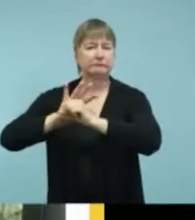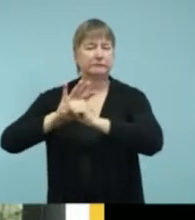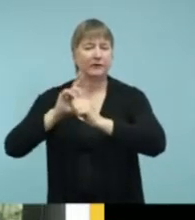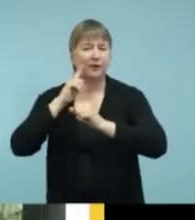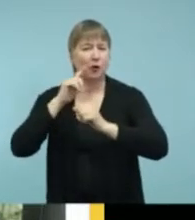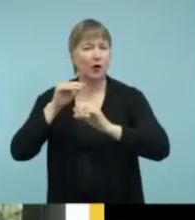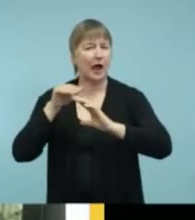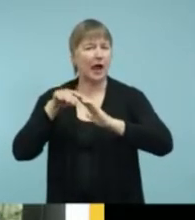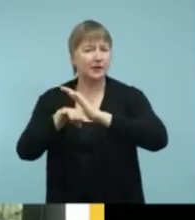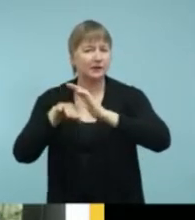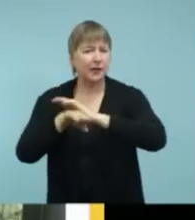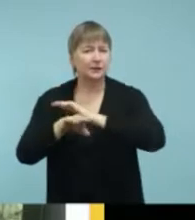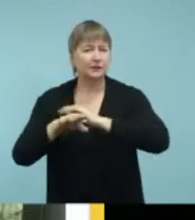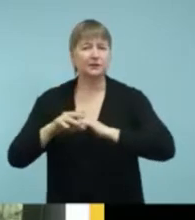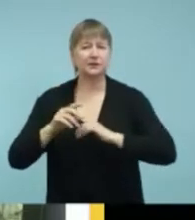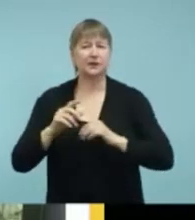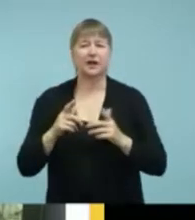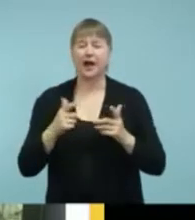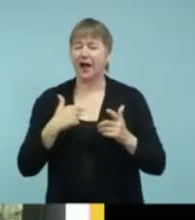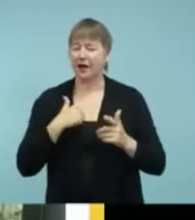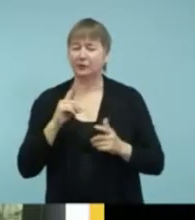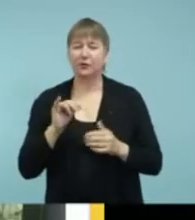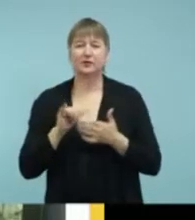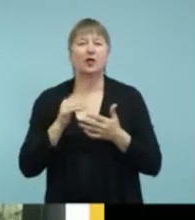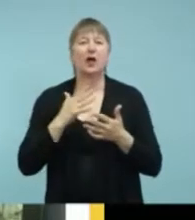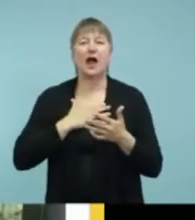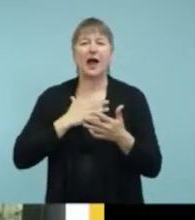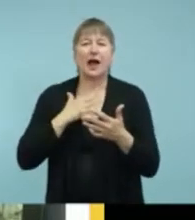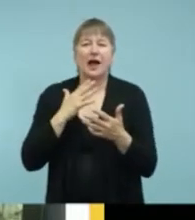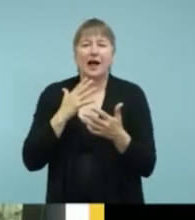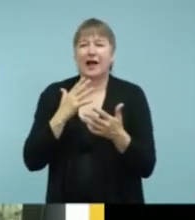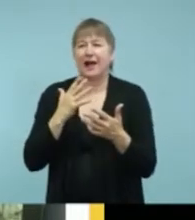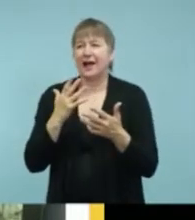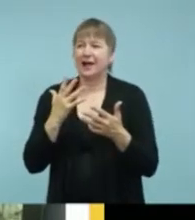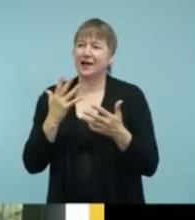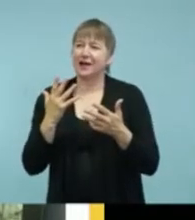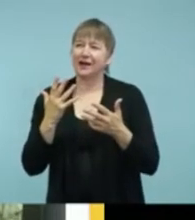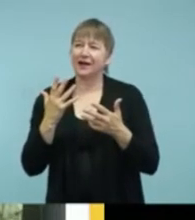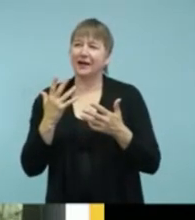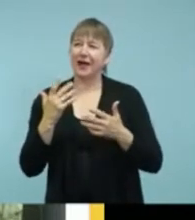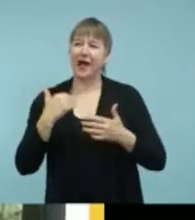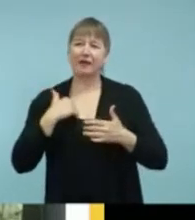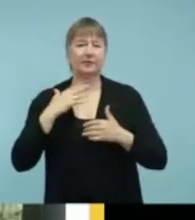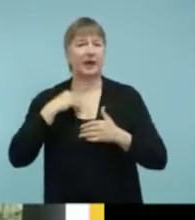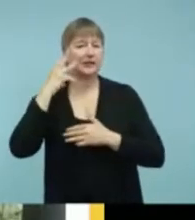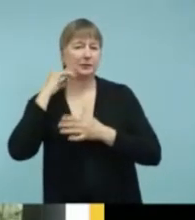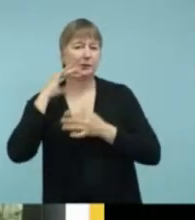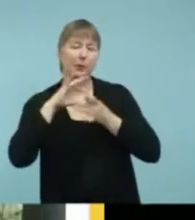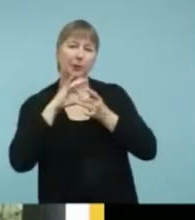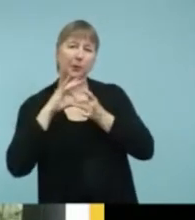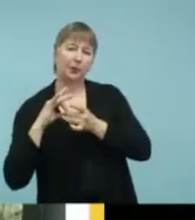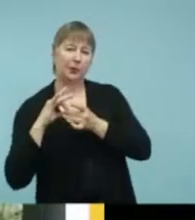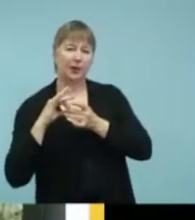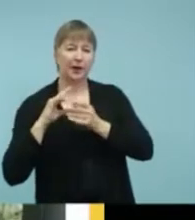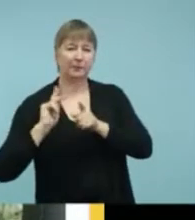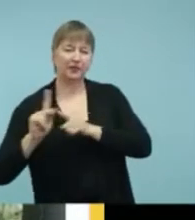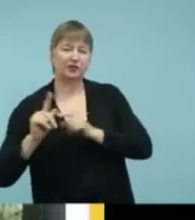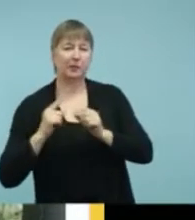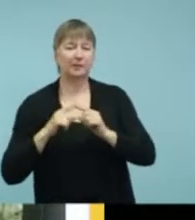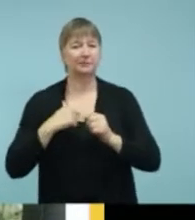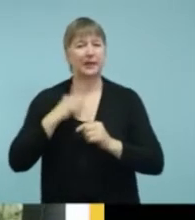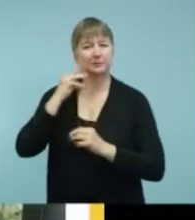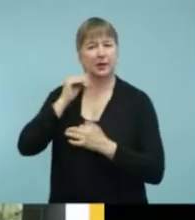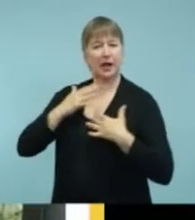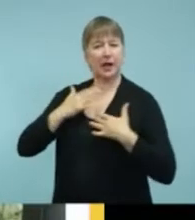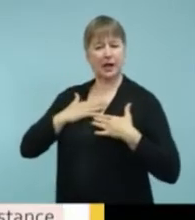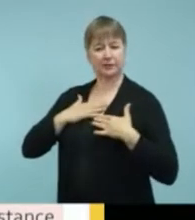so, I love to use my connections on both sides as a professional and as a consumer. So, we're going to go ahead and go on to